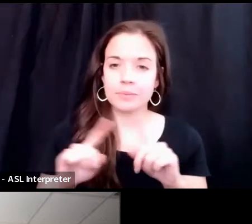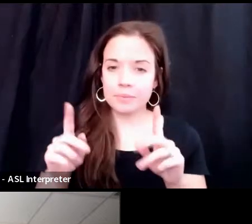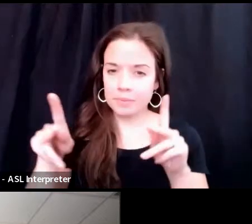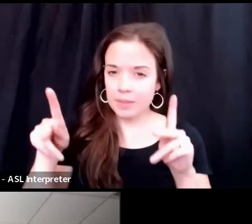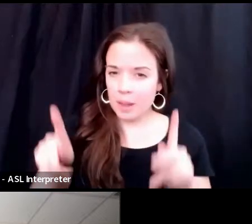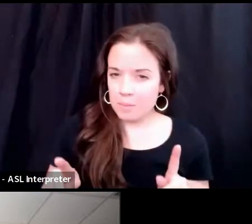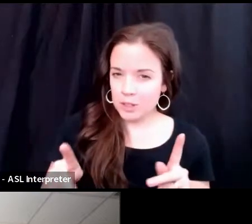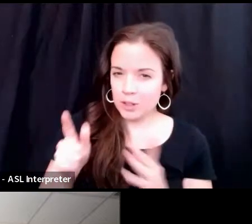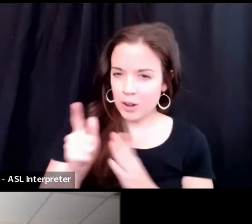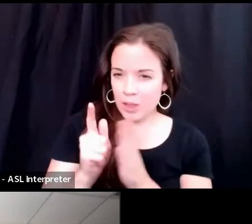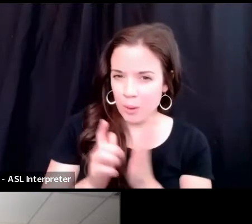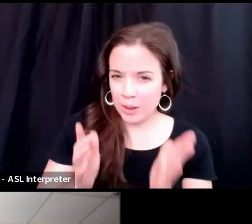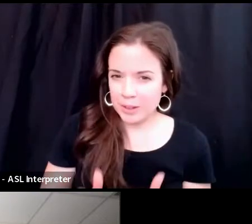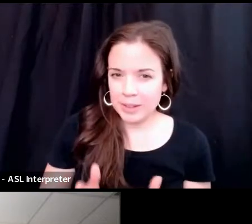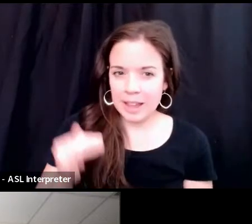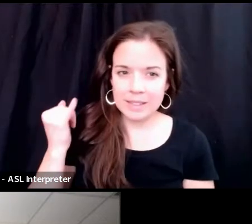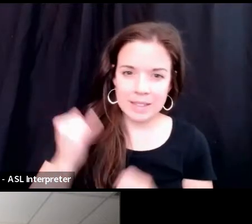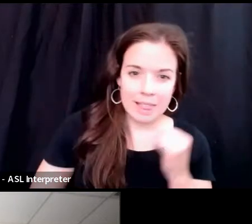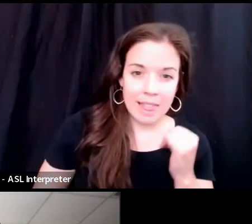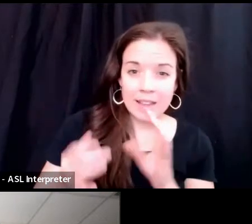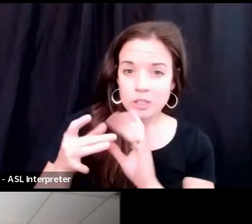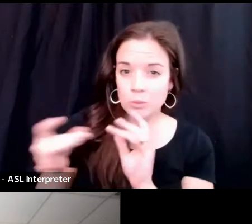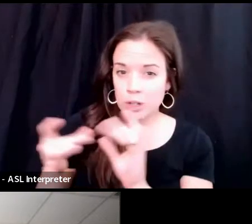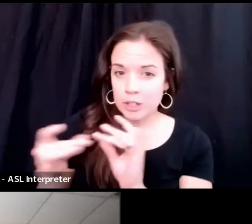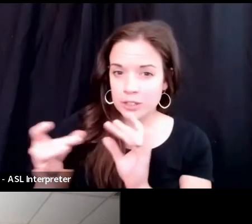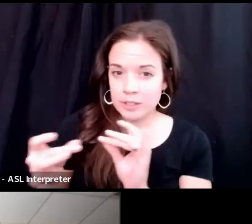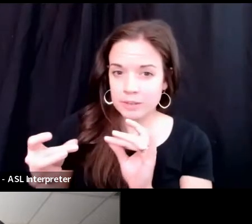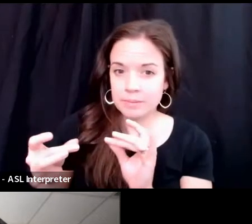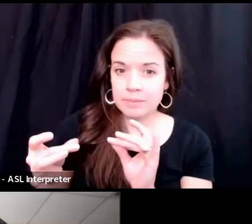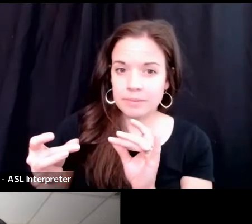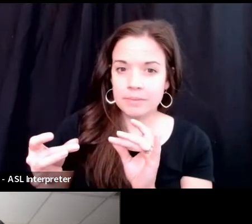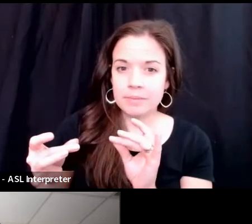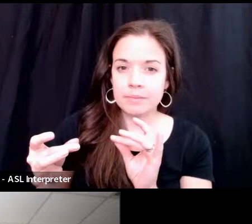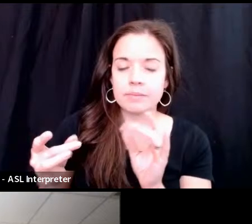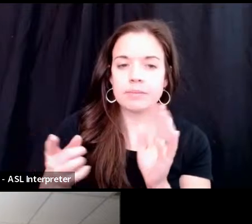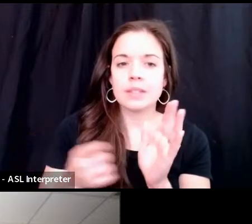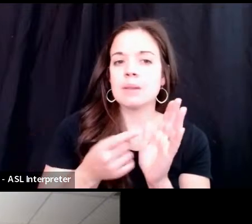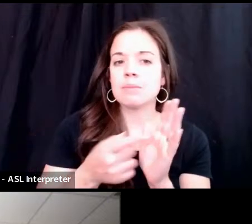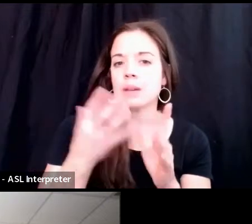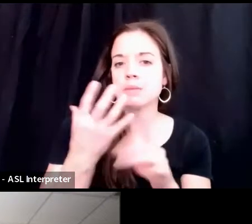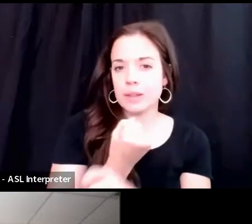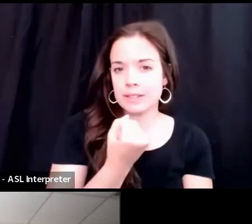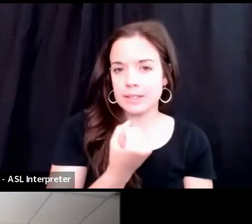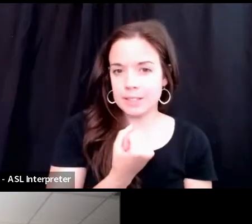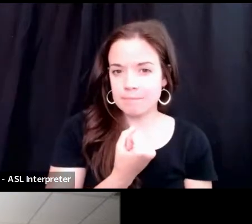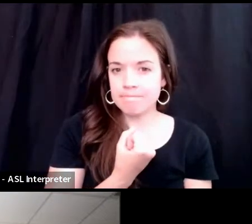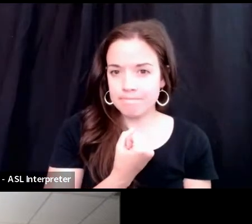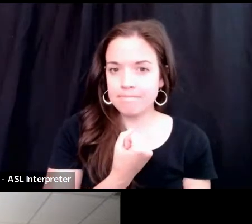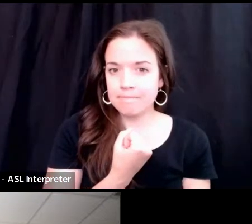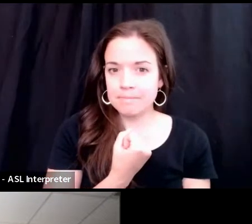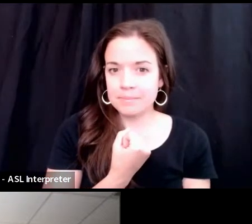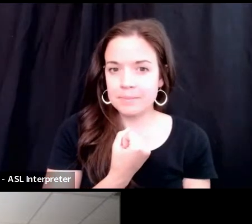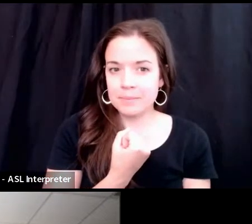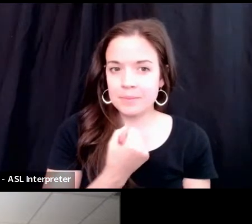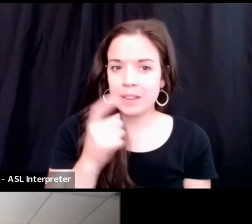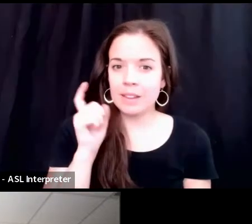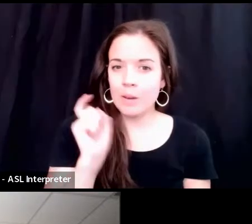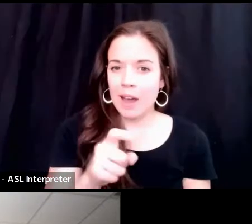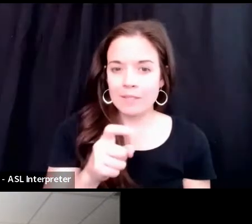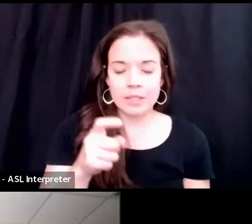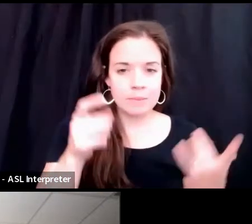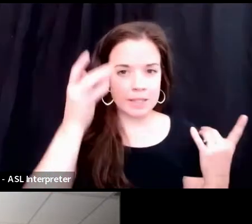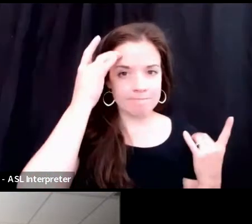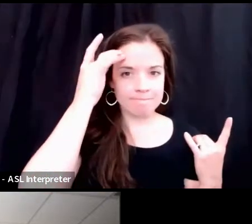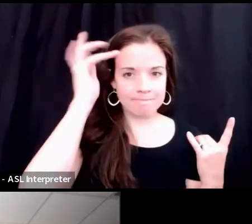lawyer that gets the last word sometimes wins. So you really have to be strategic and